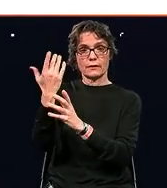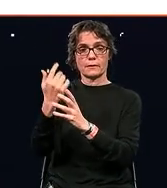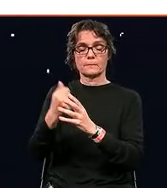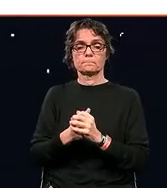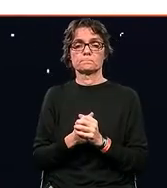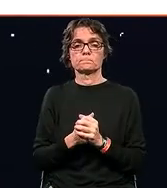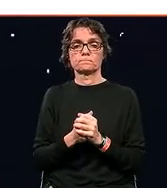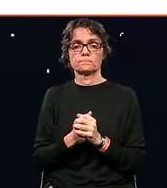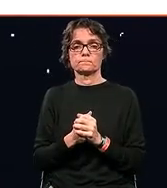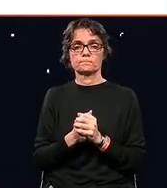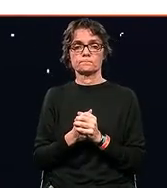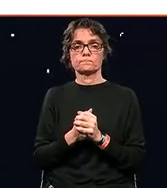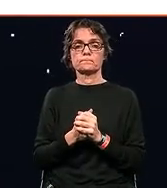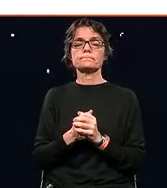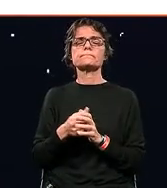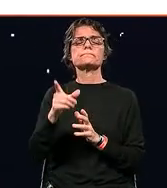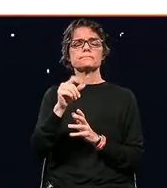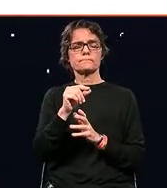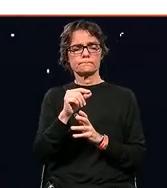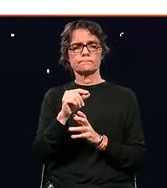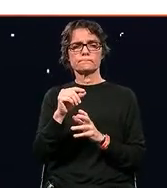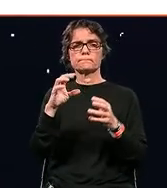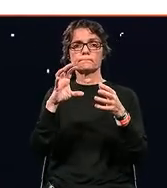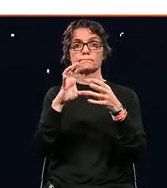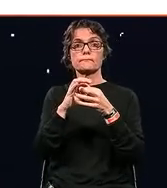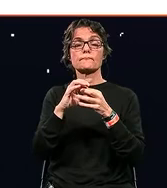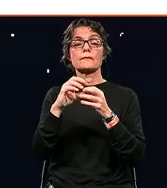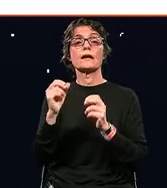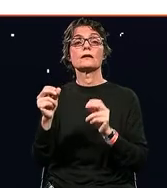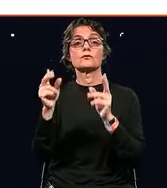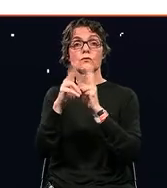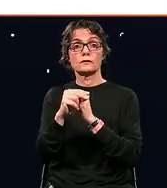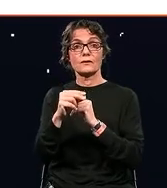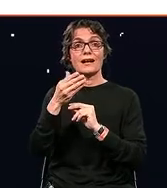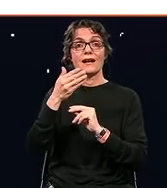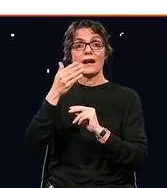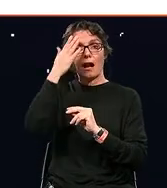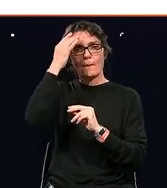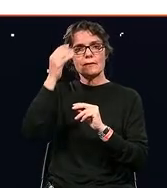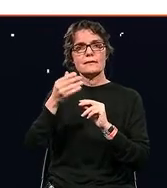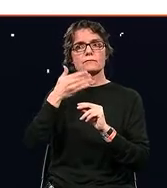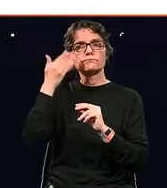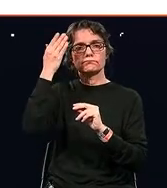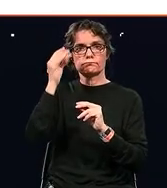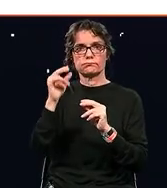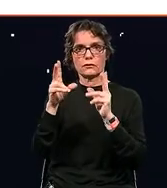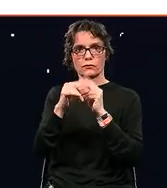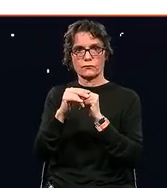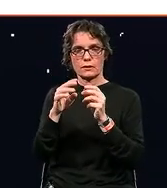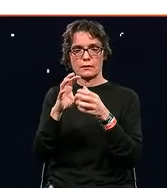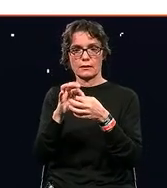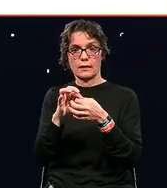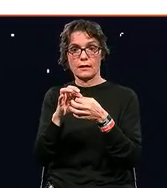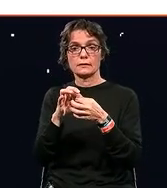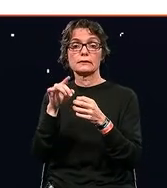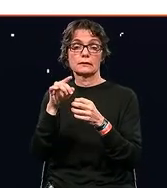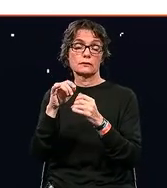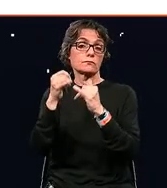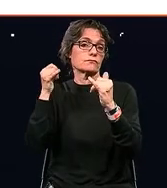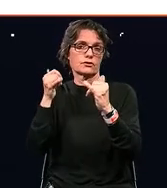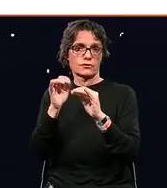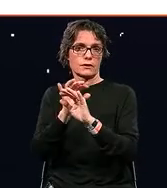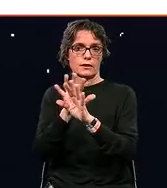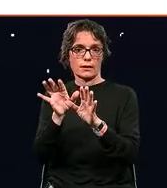also in regards to innovation and innovation at scale, I think so often we think of it as digital innovation.